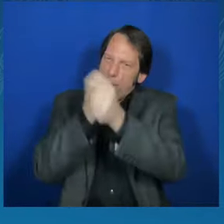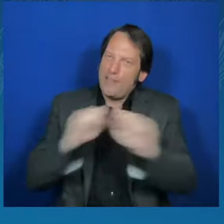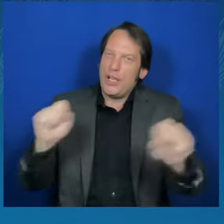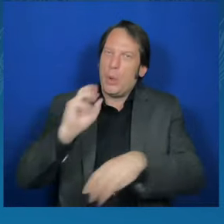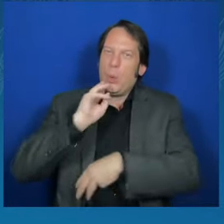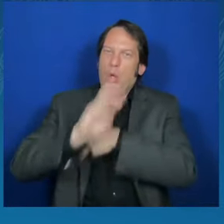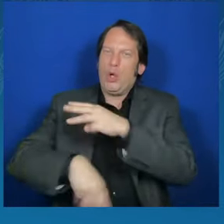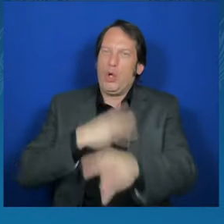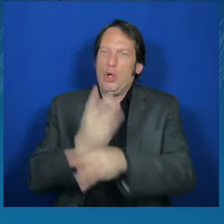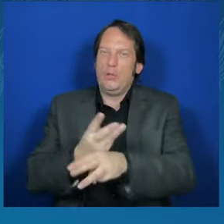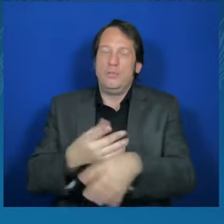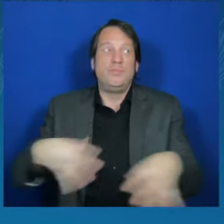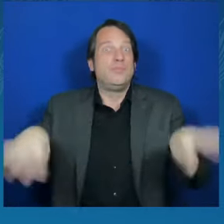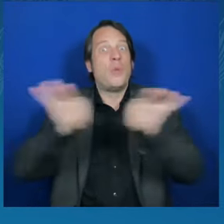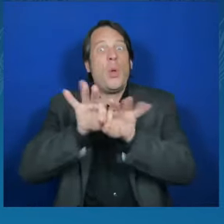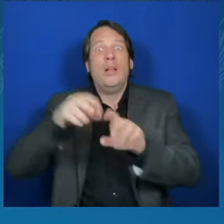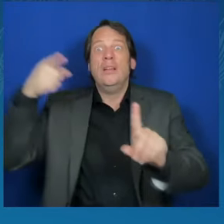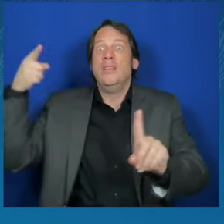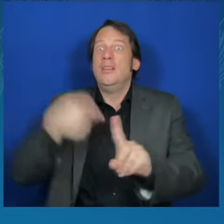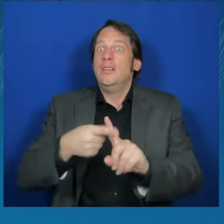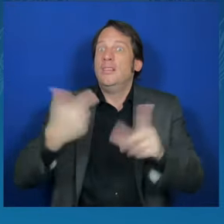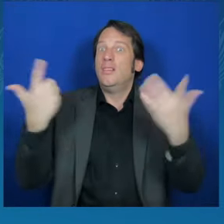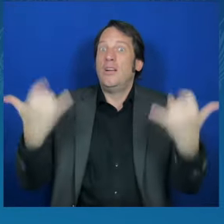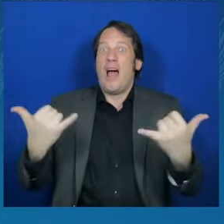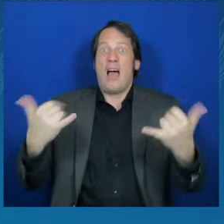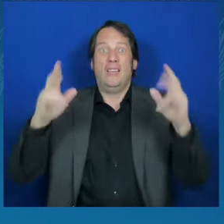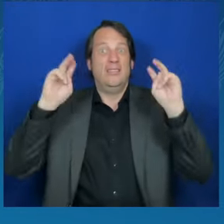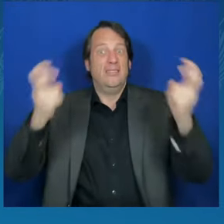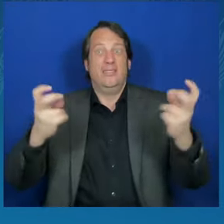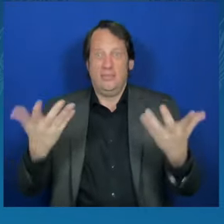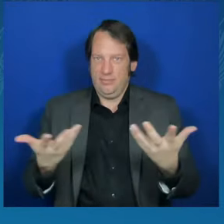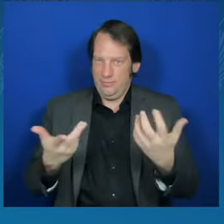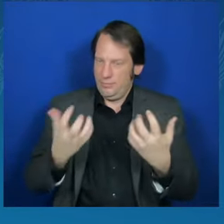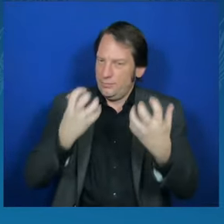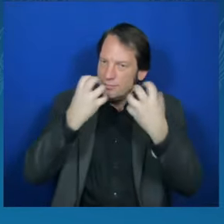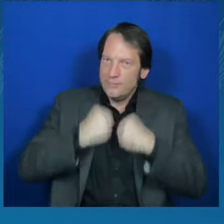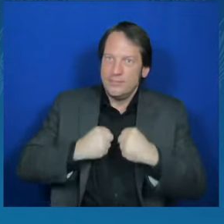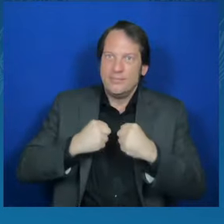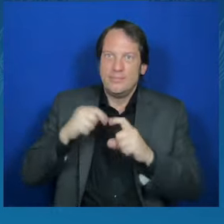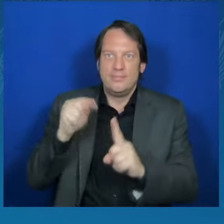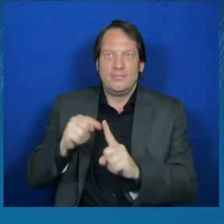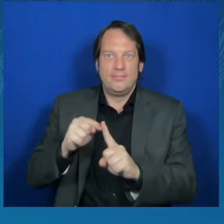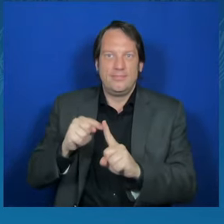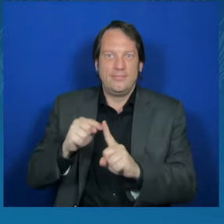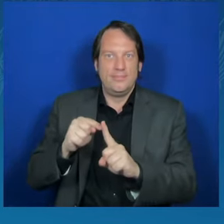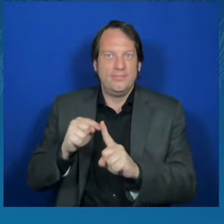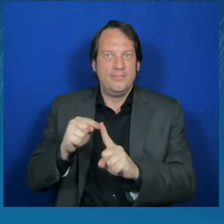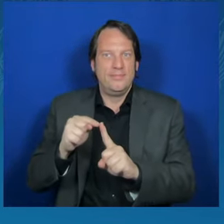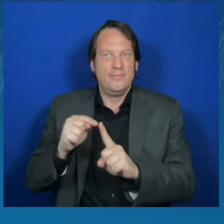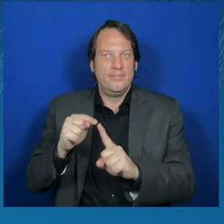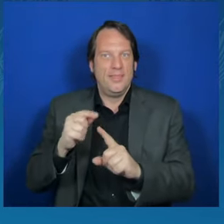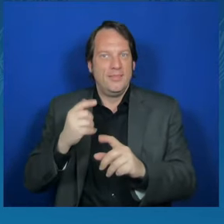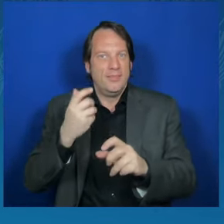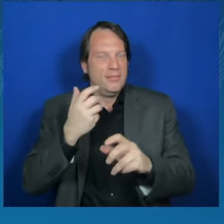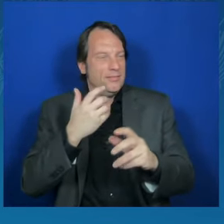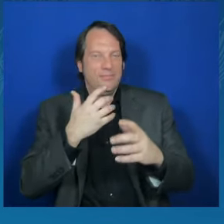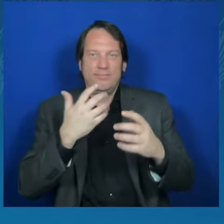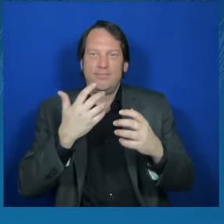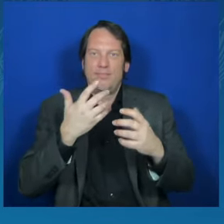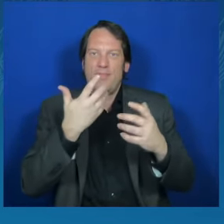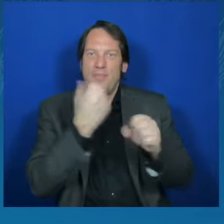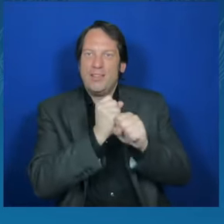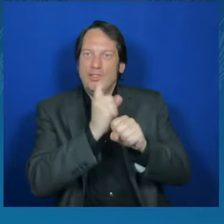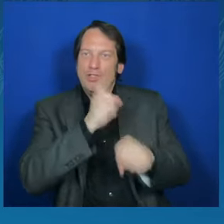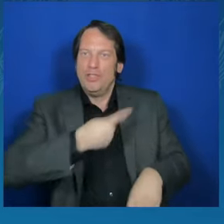of the respective positive vote regarding the assistance package. And I thank to everybody who understands how